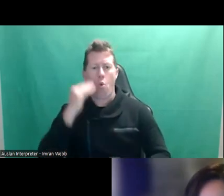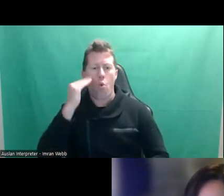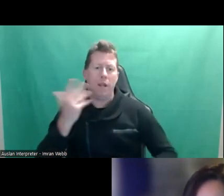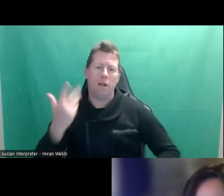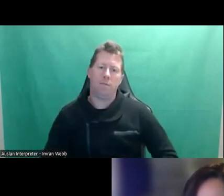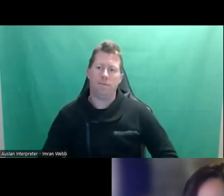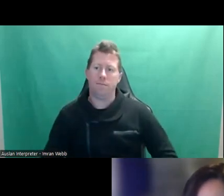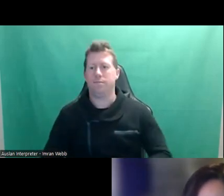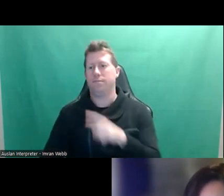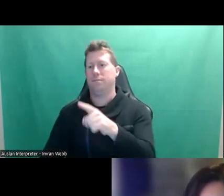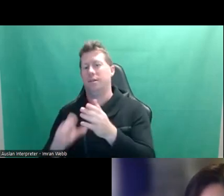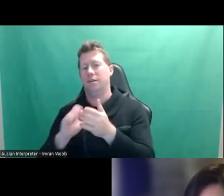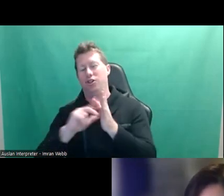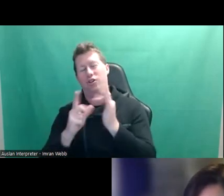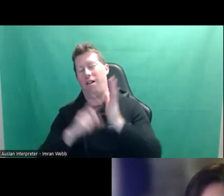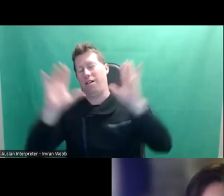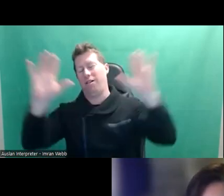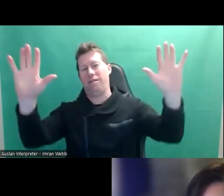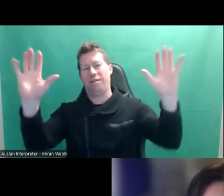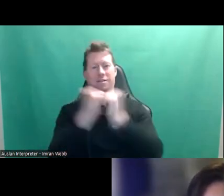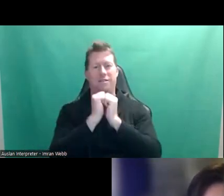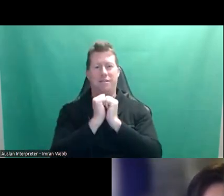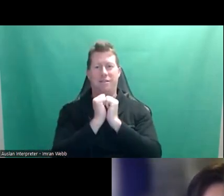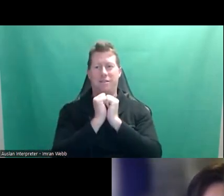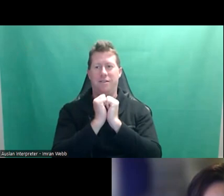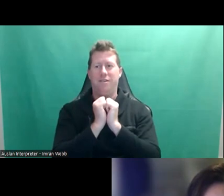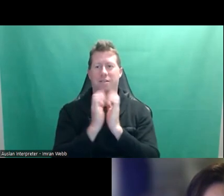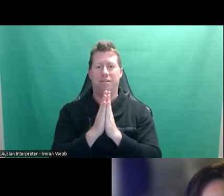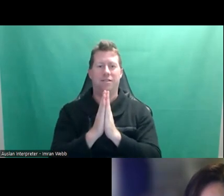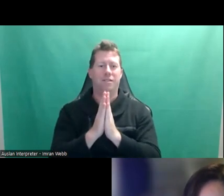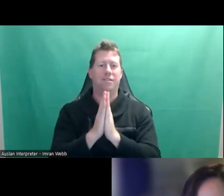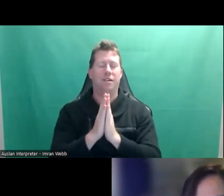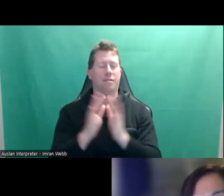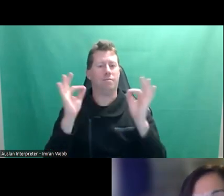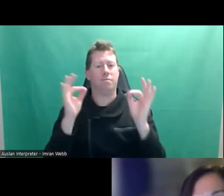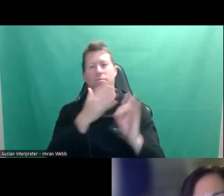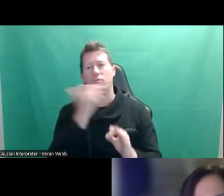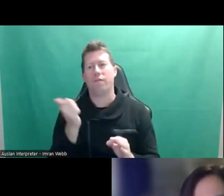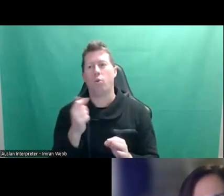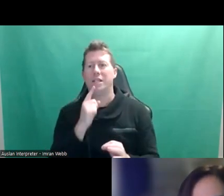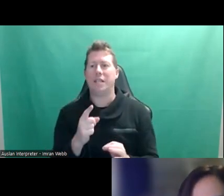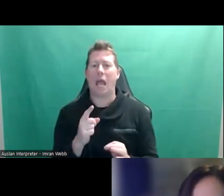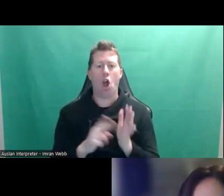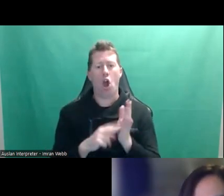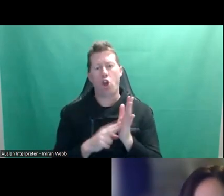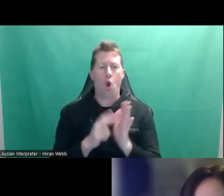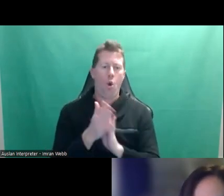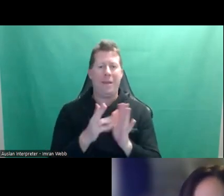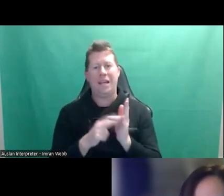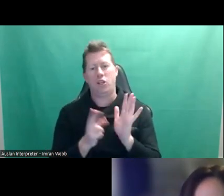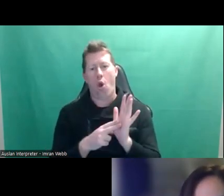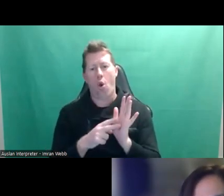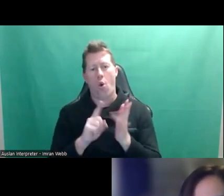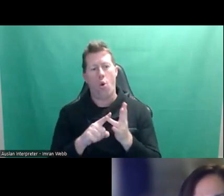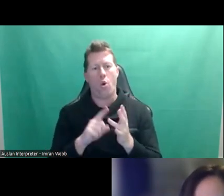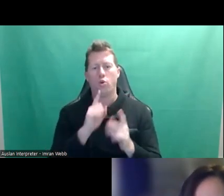I could not agree more. A hundred percent. That's probably also going to be what I should say should be the biggest takeaway. Like we constantly say, oh, no means no when we're talking about sex, but